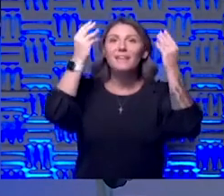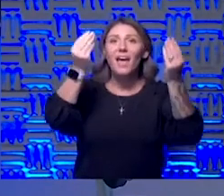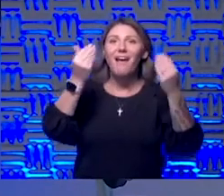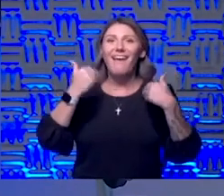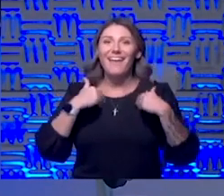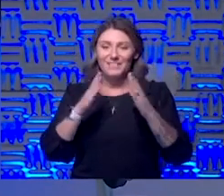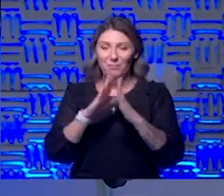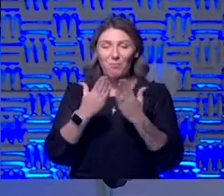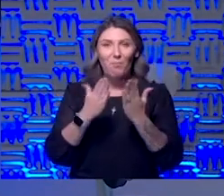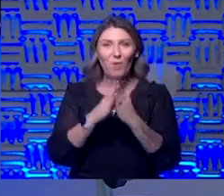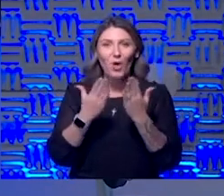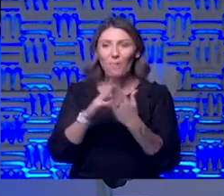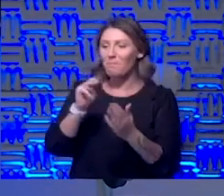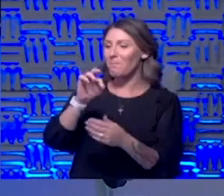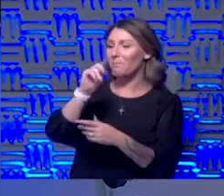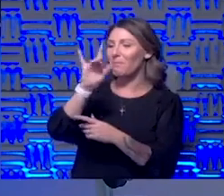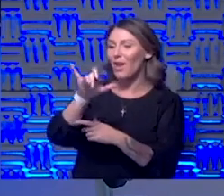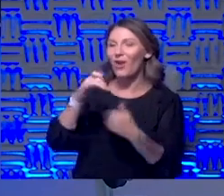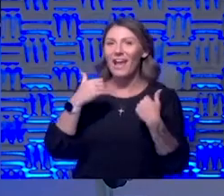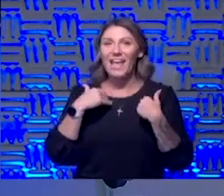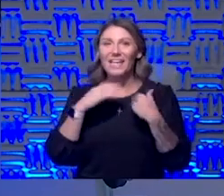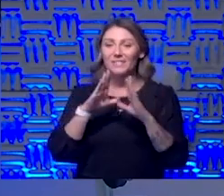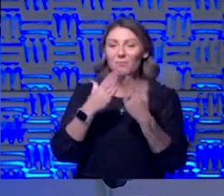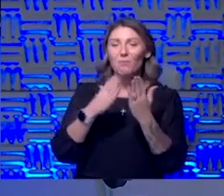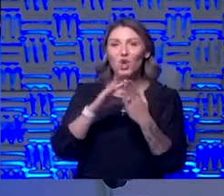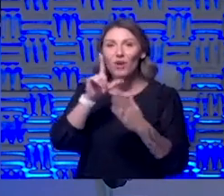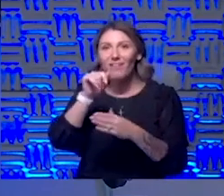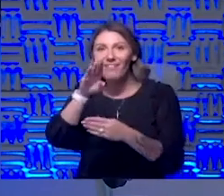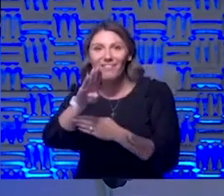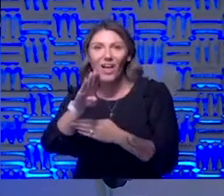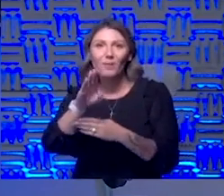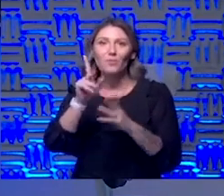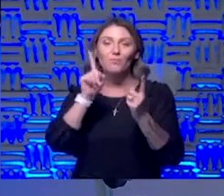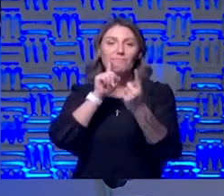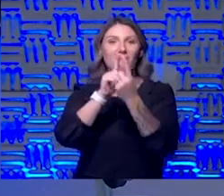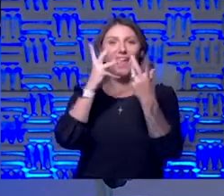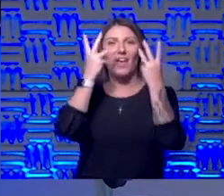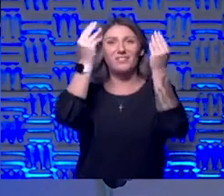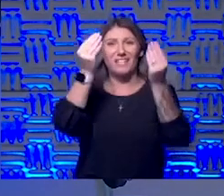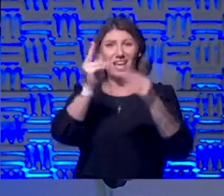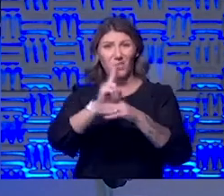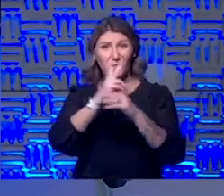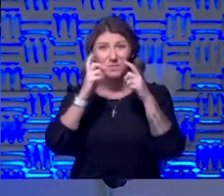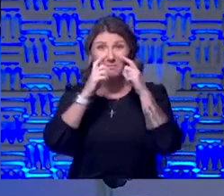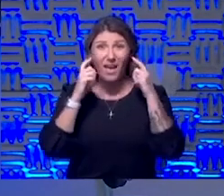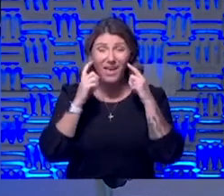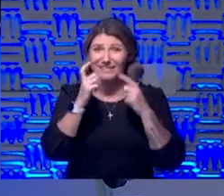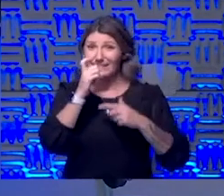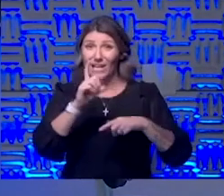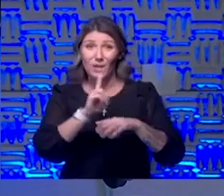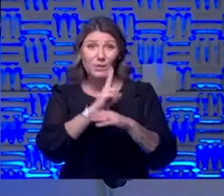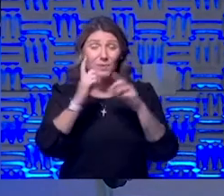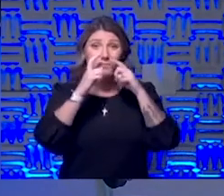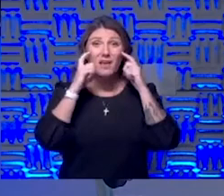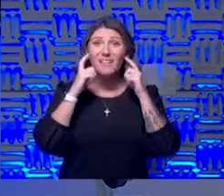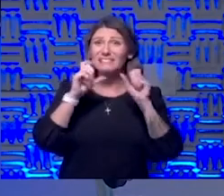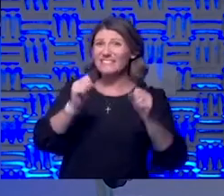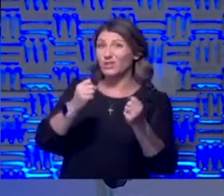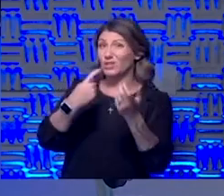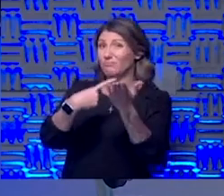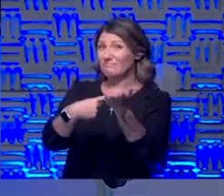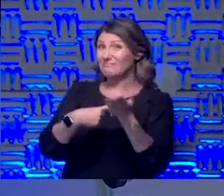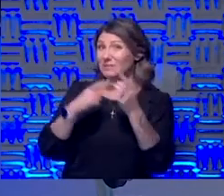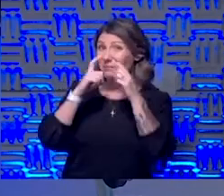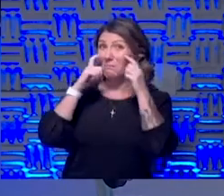club tonight she's wanting to know we're meeting outside wear a mask don't wear a mask look can you just speak to mask wearing before we